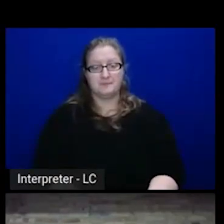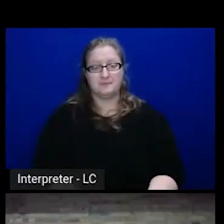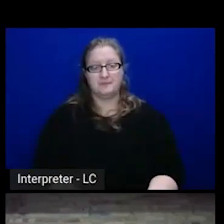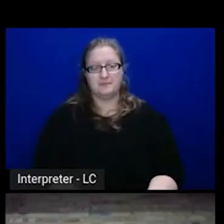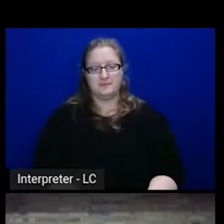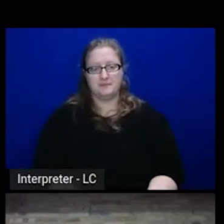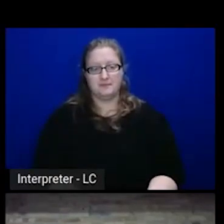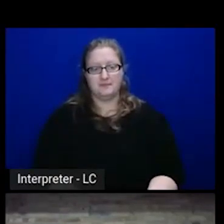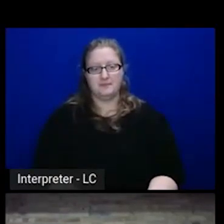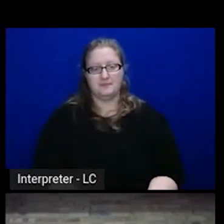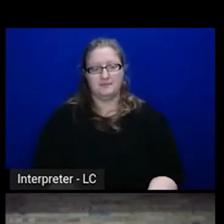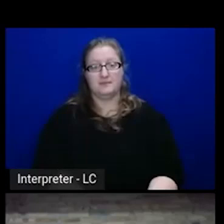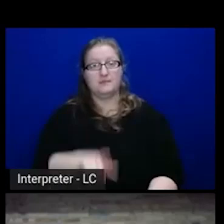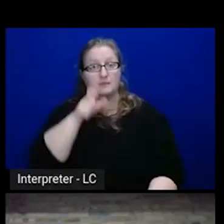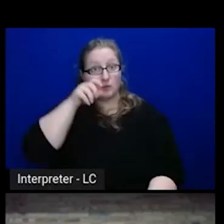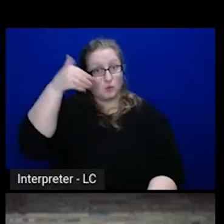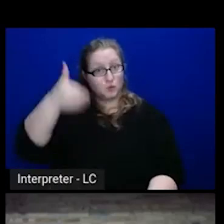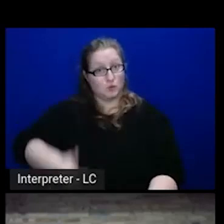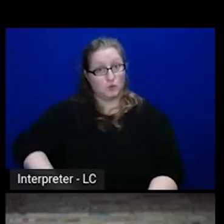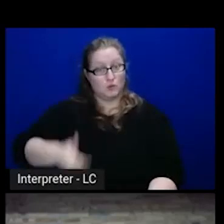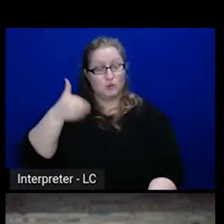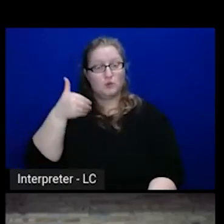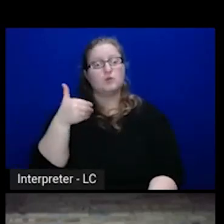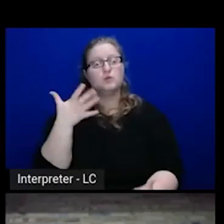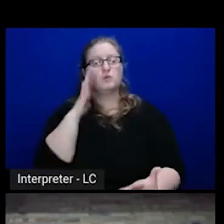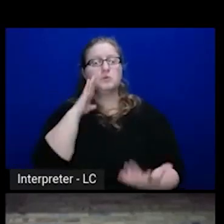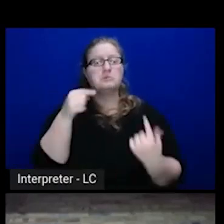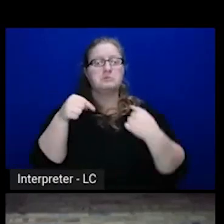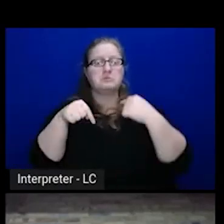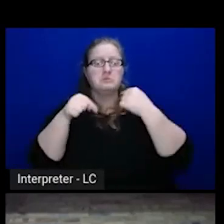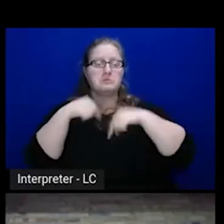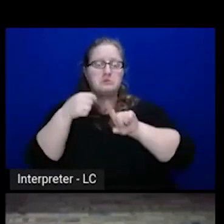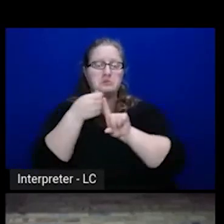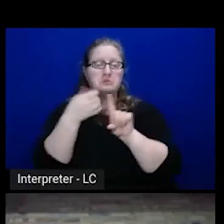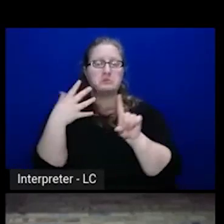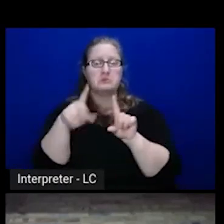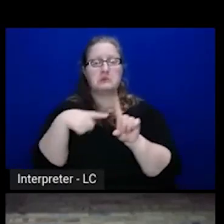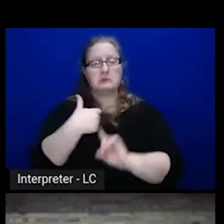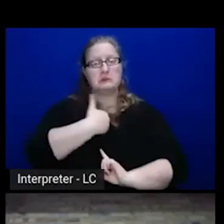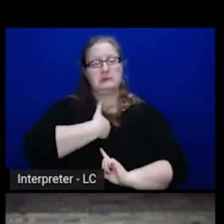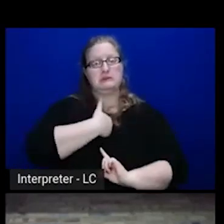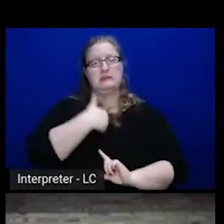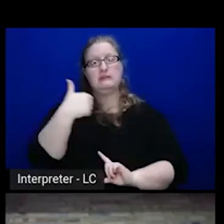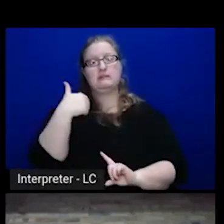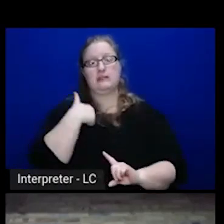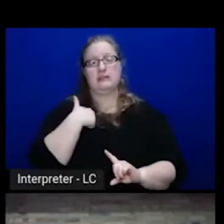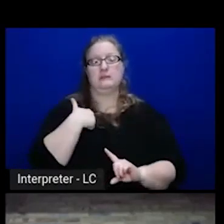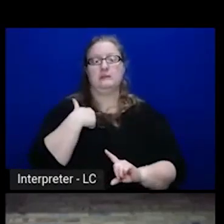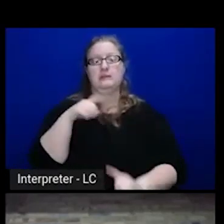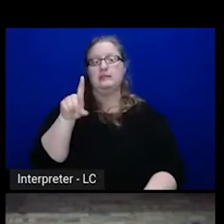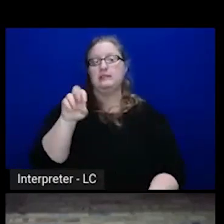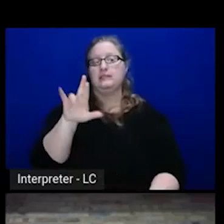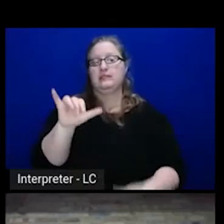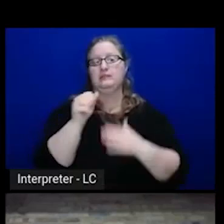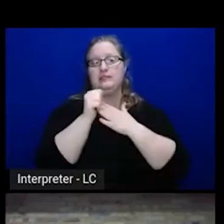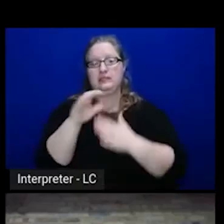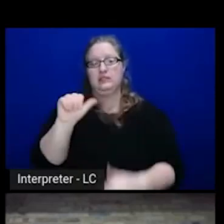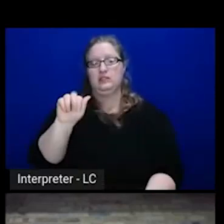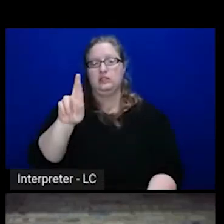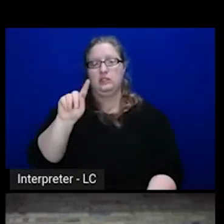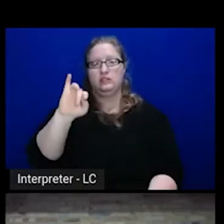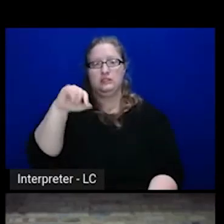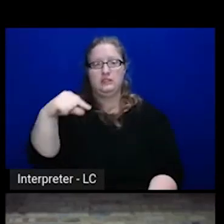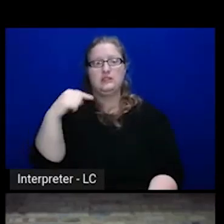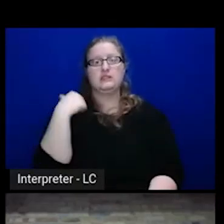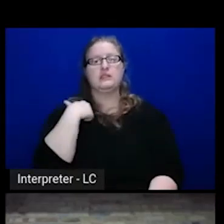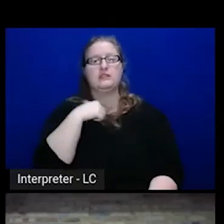So who am I? Let's just back up a little bit, tell you a little bit about me. I'm the delivery leader at Arctic. We're a boutique consulting firm out of Toronto.